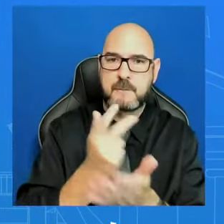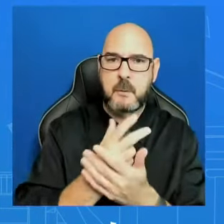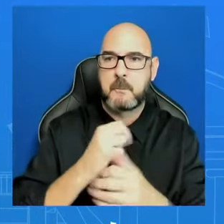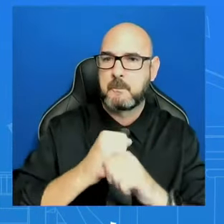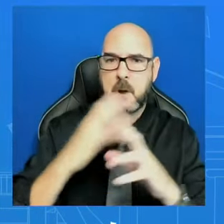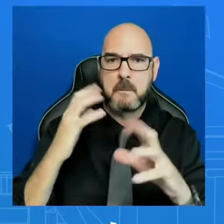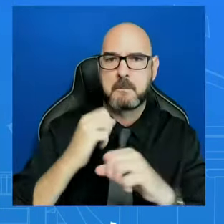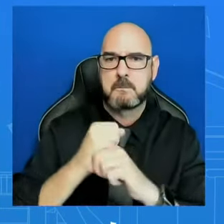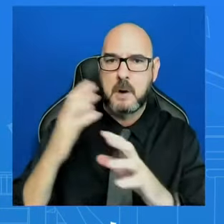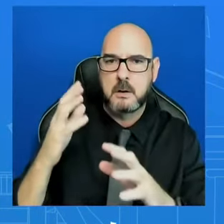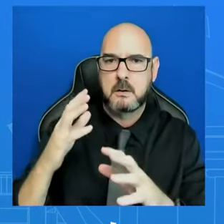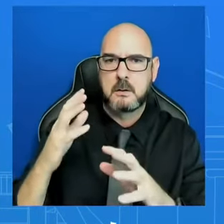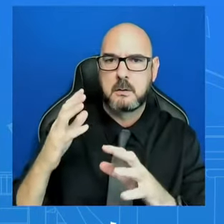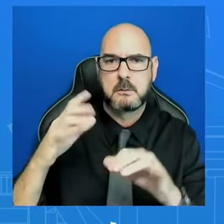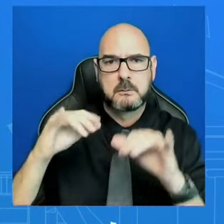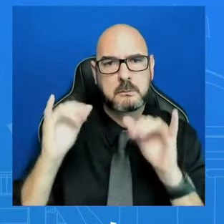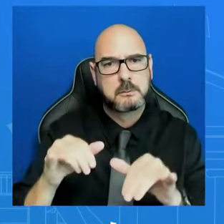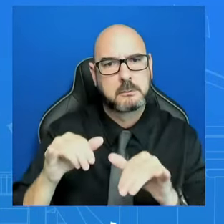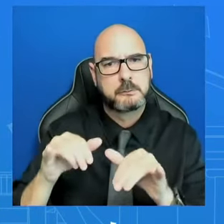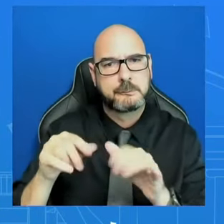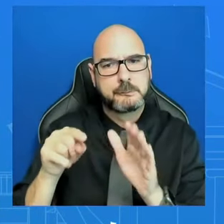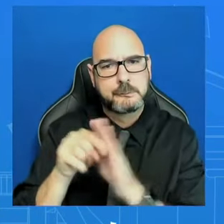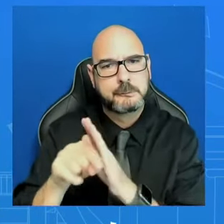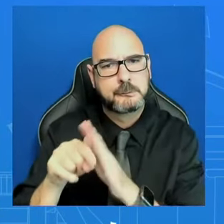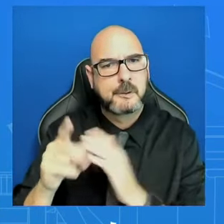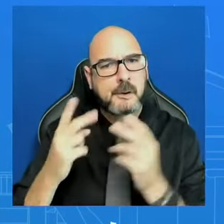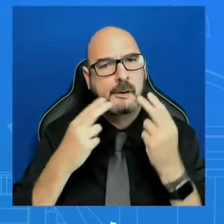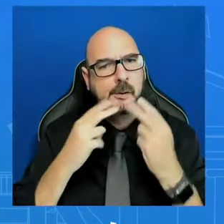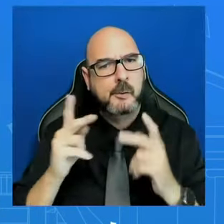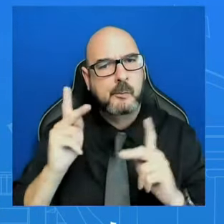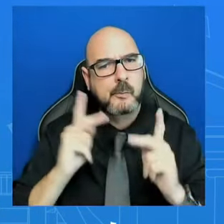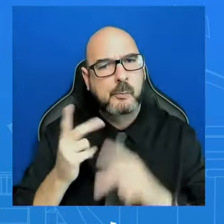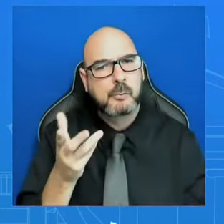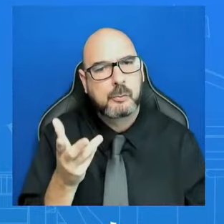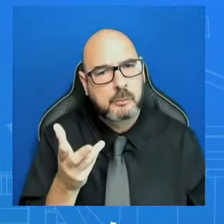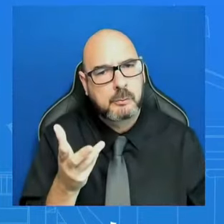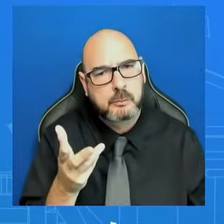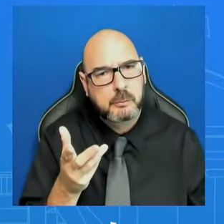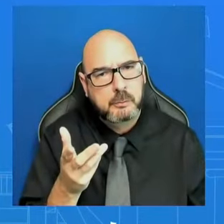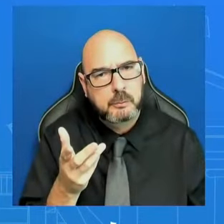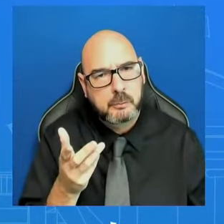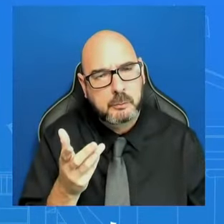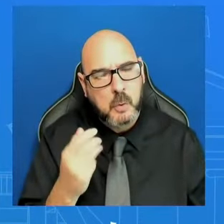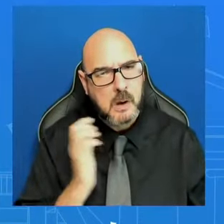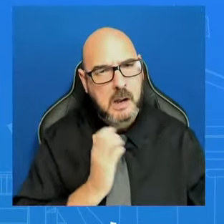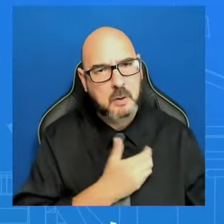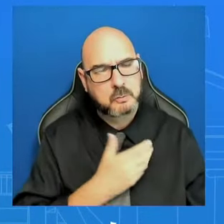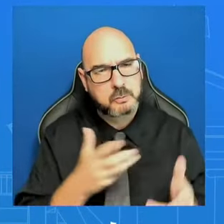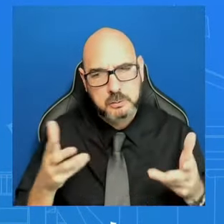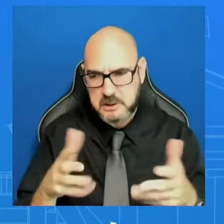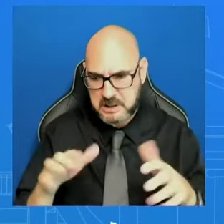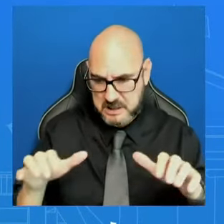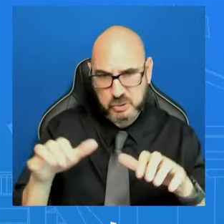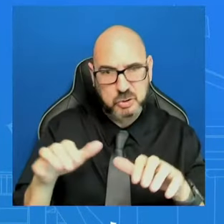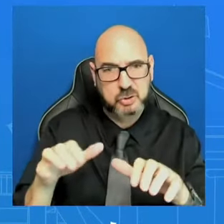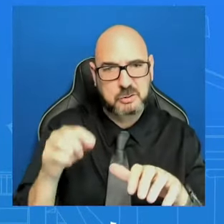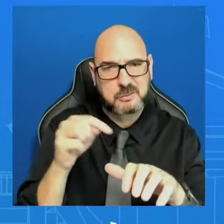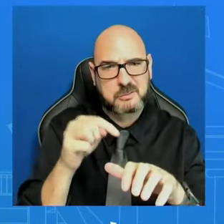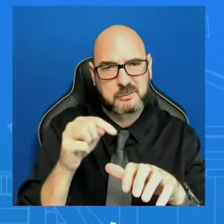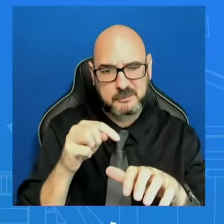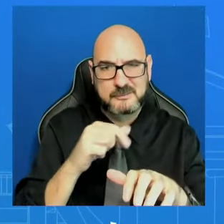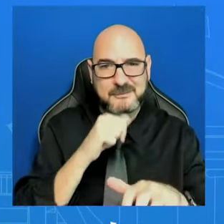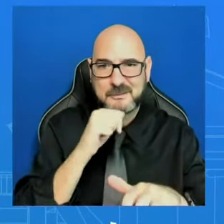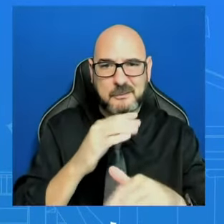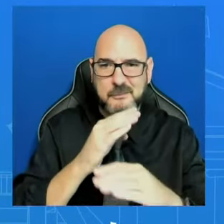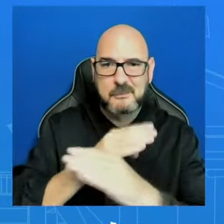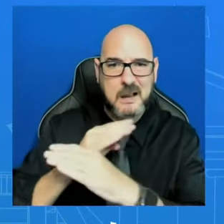the U.S. actions are actually encouraging Israel to not do enough to protect civilians? Yeah, look, I'm kind of glad the question came up, because